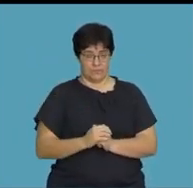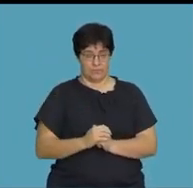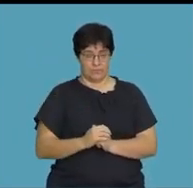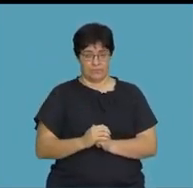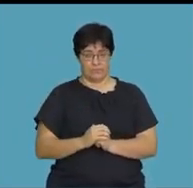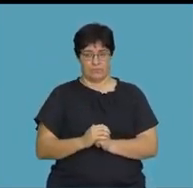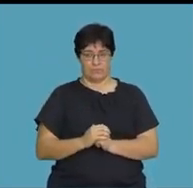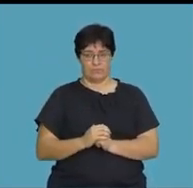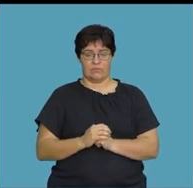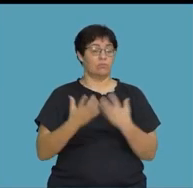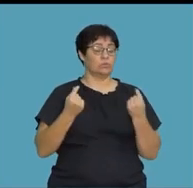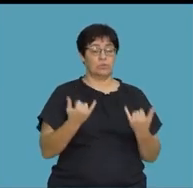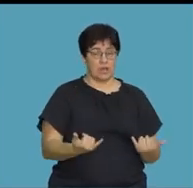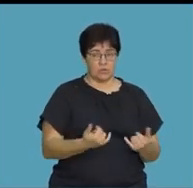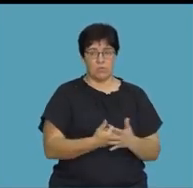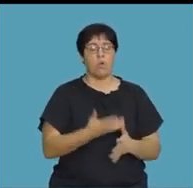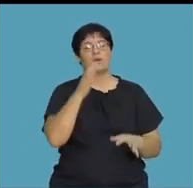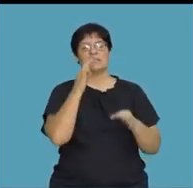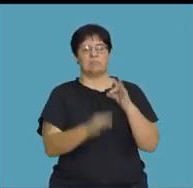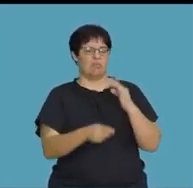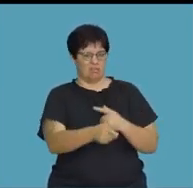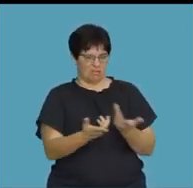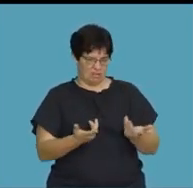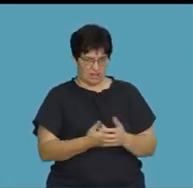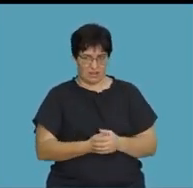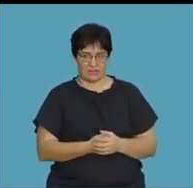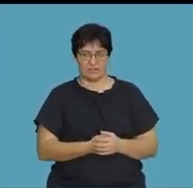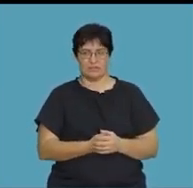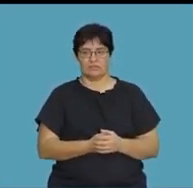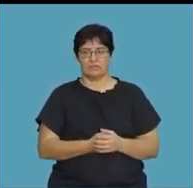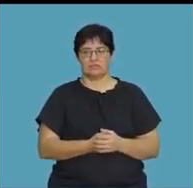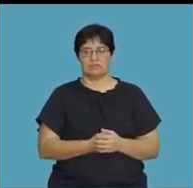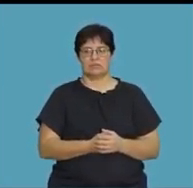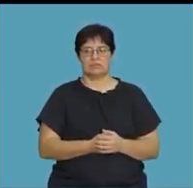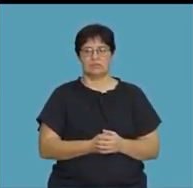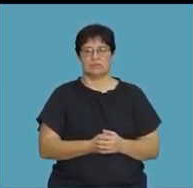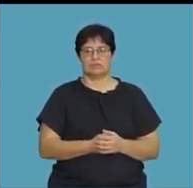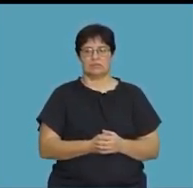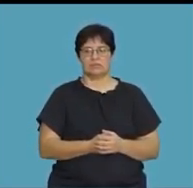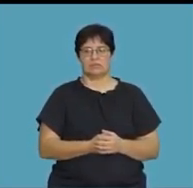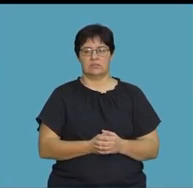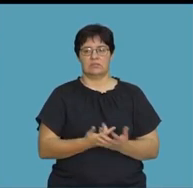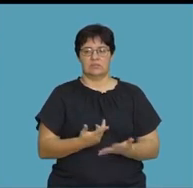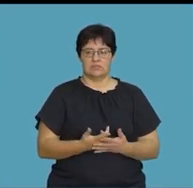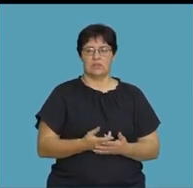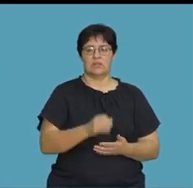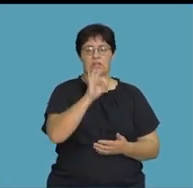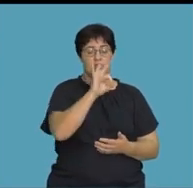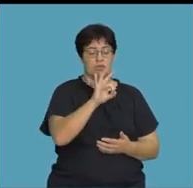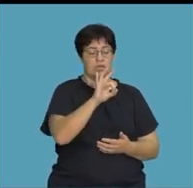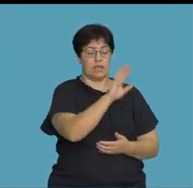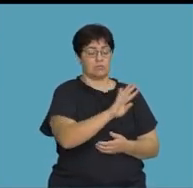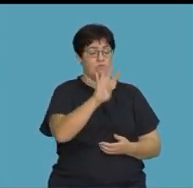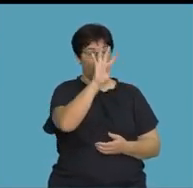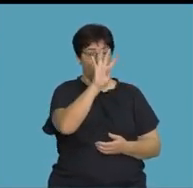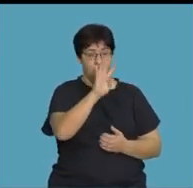over 4. From there, what do you do? You simplify what we have inside here. So it therefore becomes